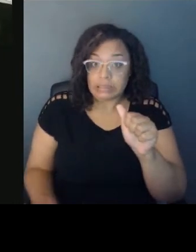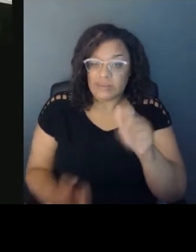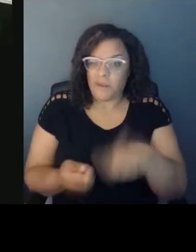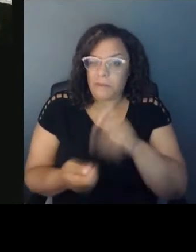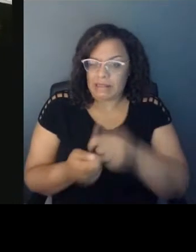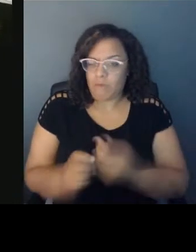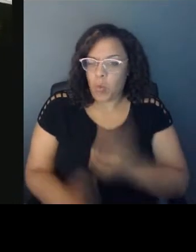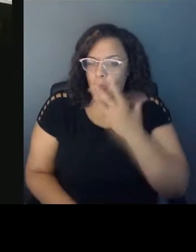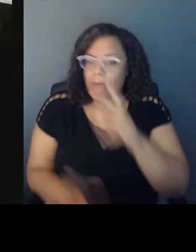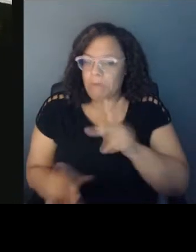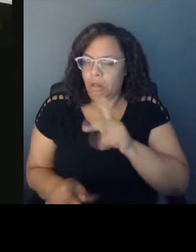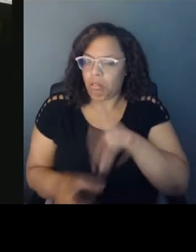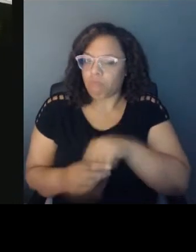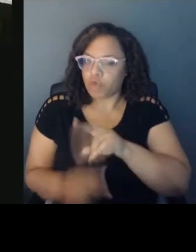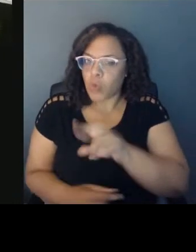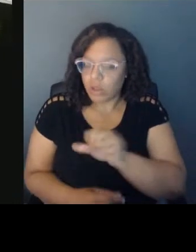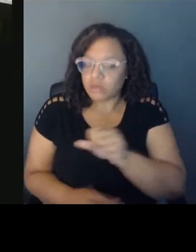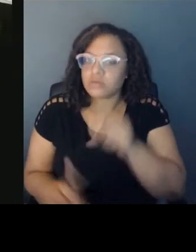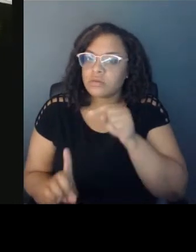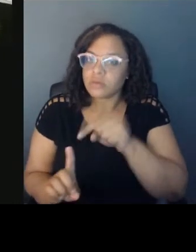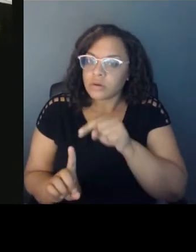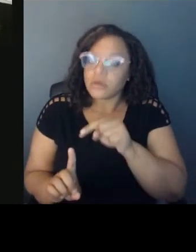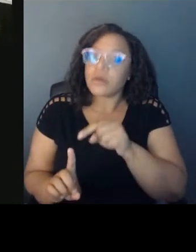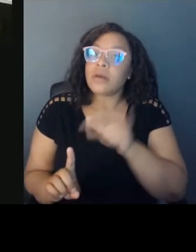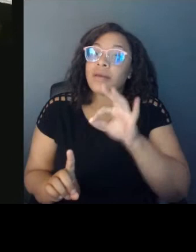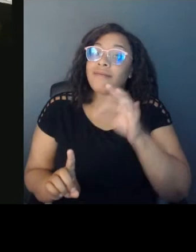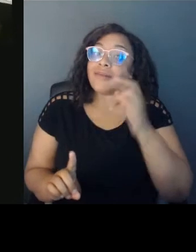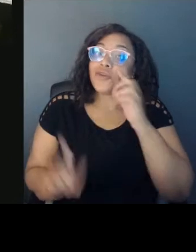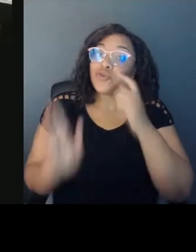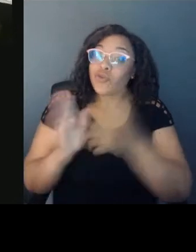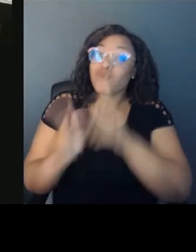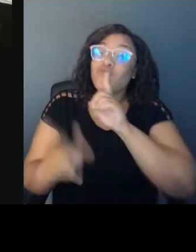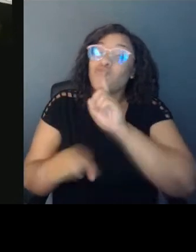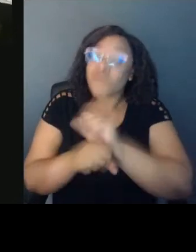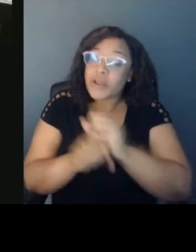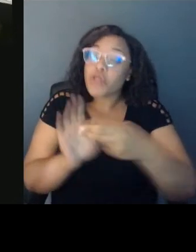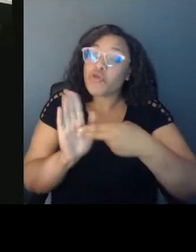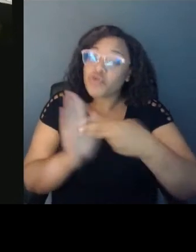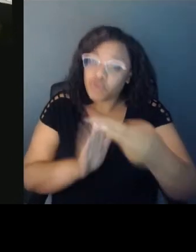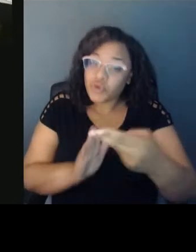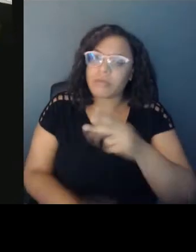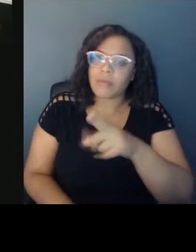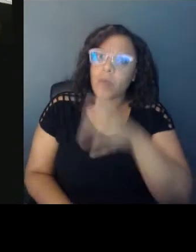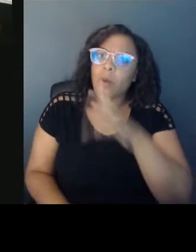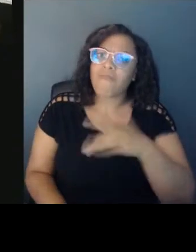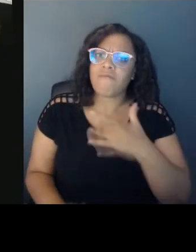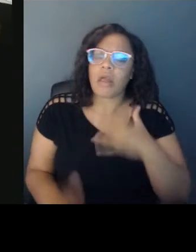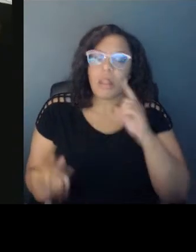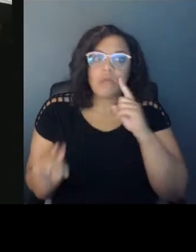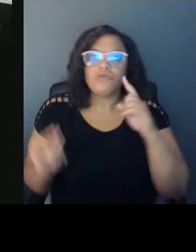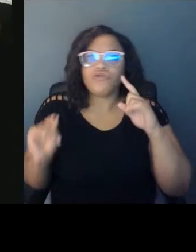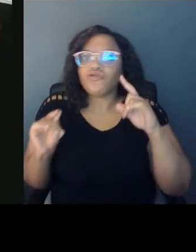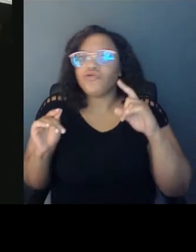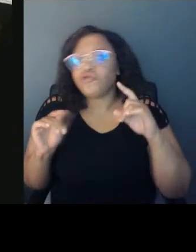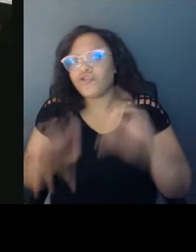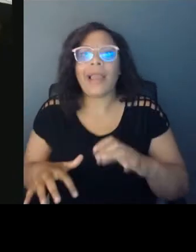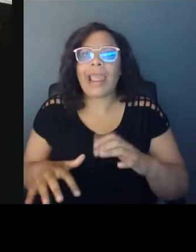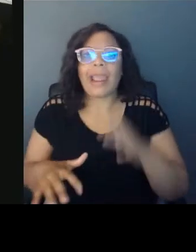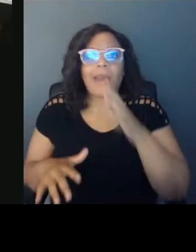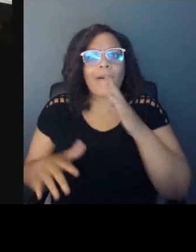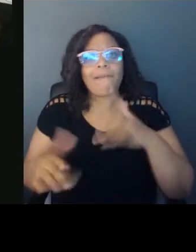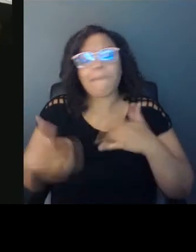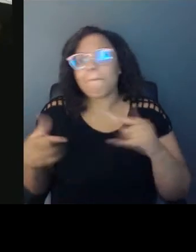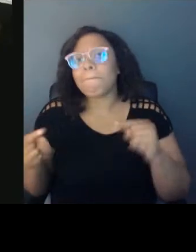nation, would be too painful almost, would be too shocking to their conscience, would